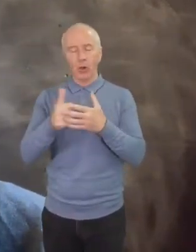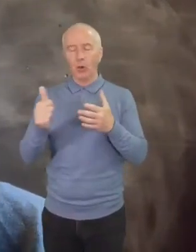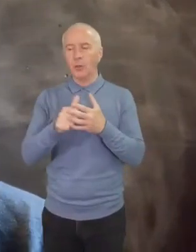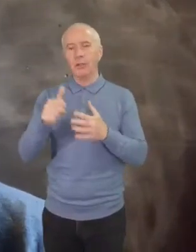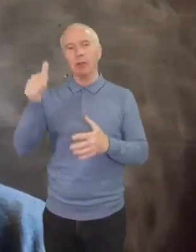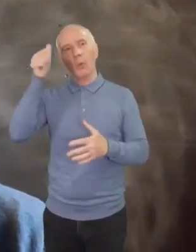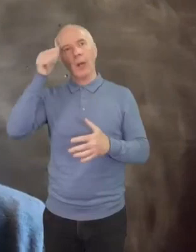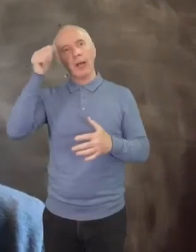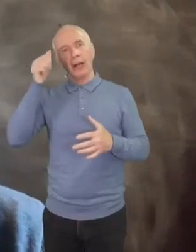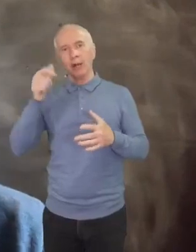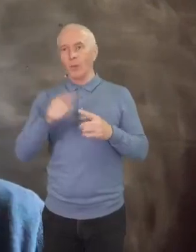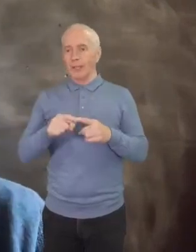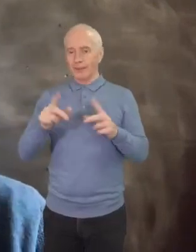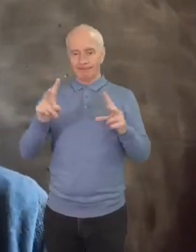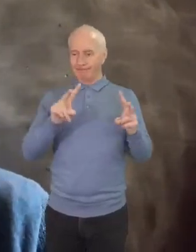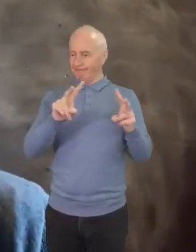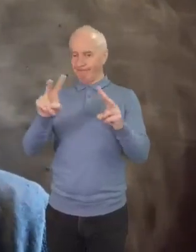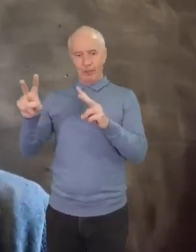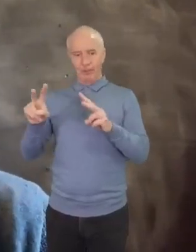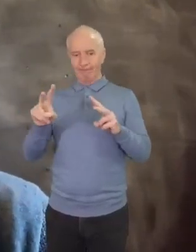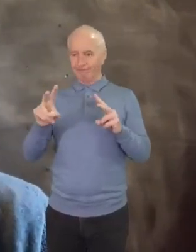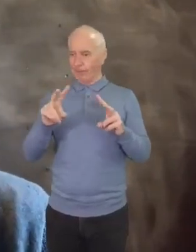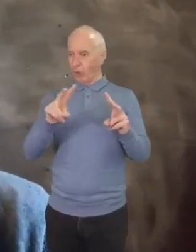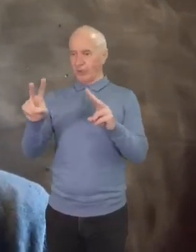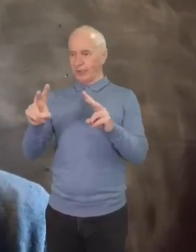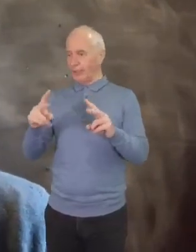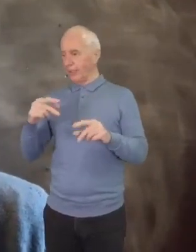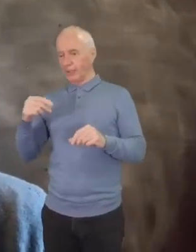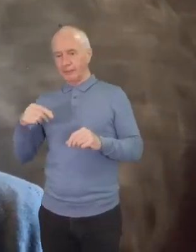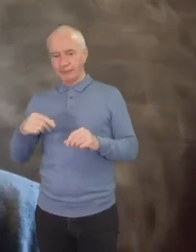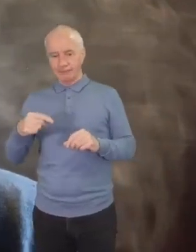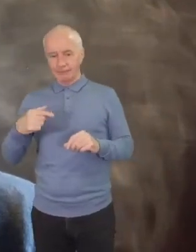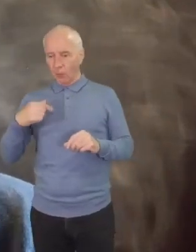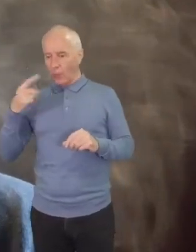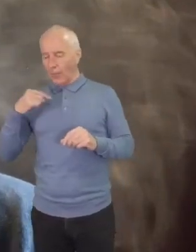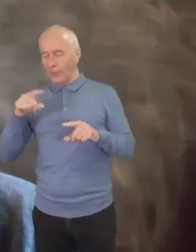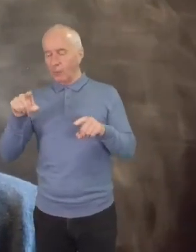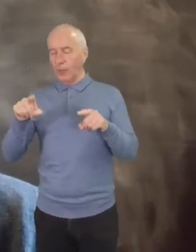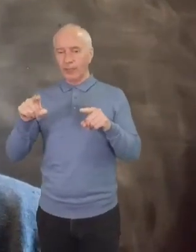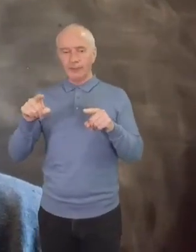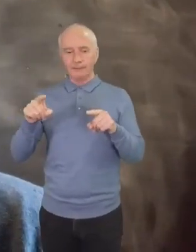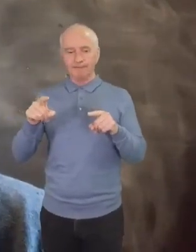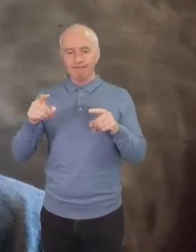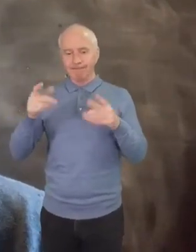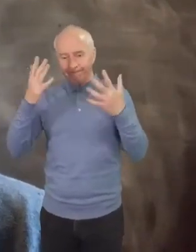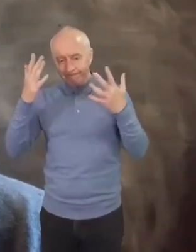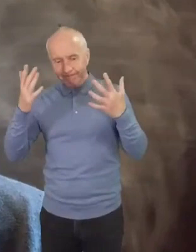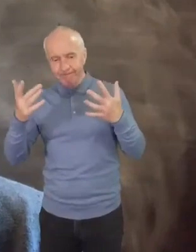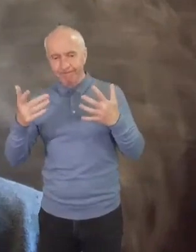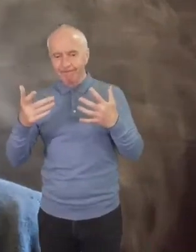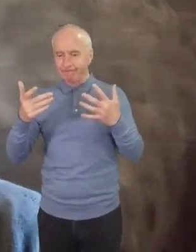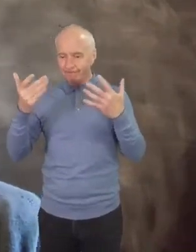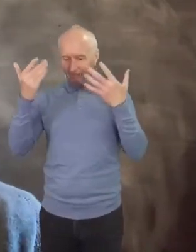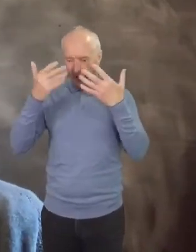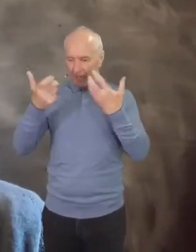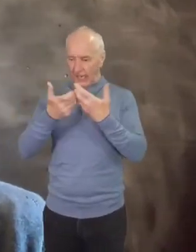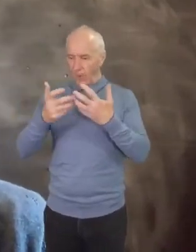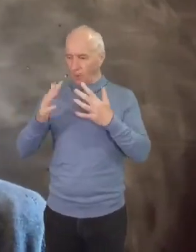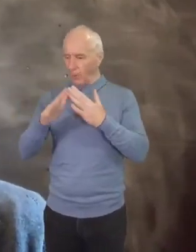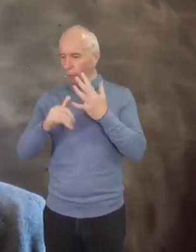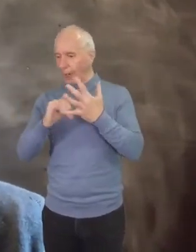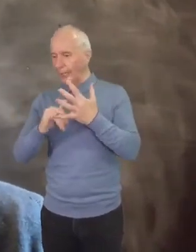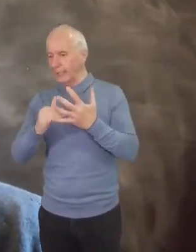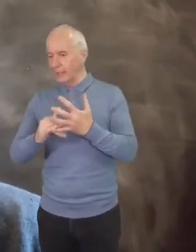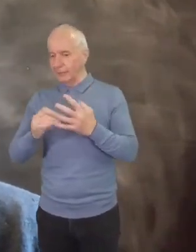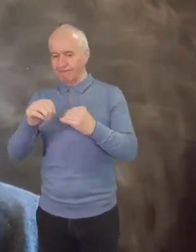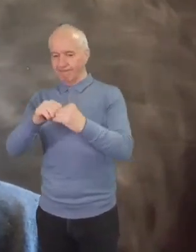colorblind. That is to say, as white folks, we are often blind to the manner with which whiteness marginalizes and